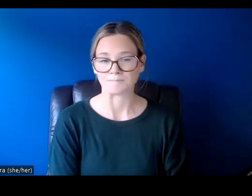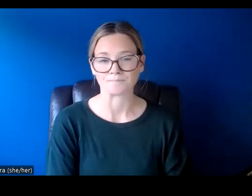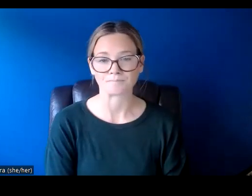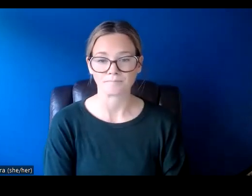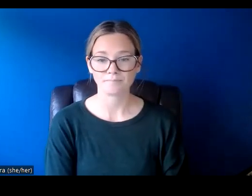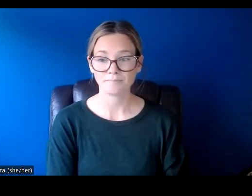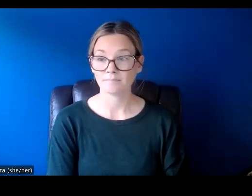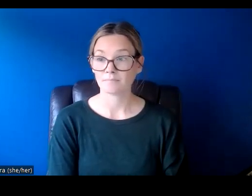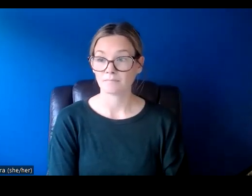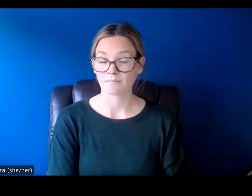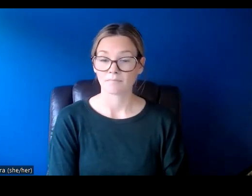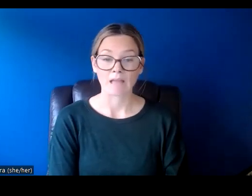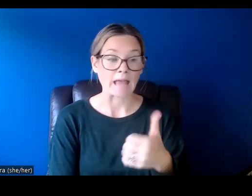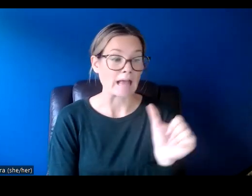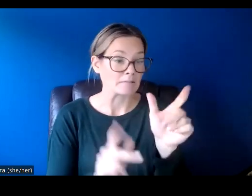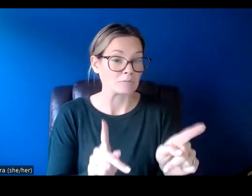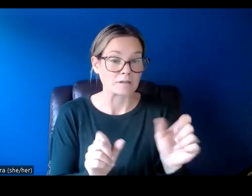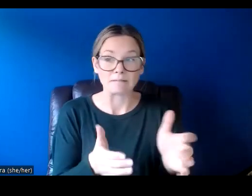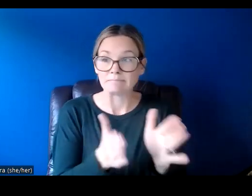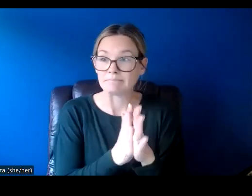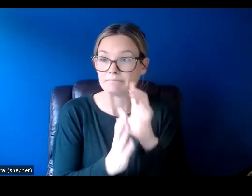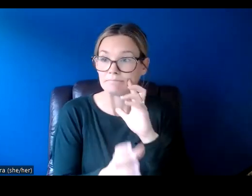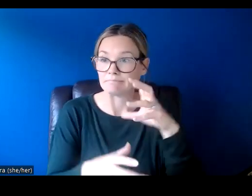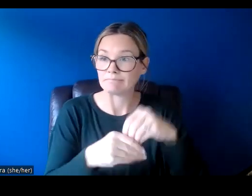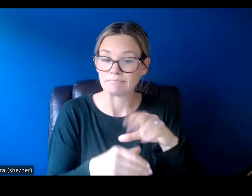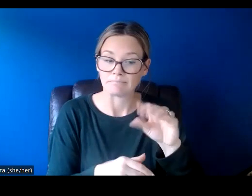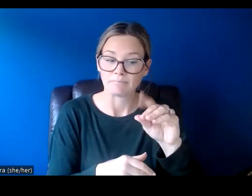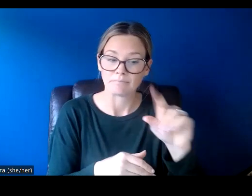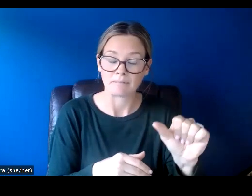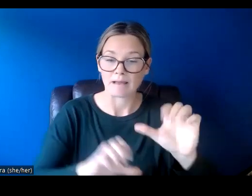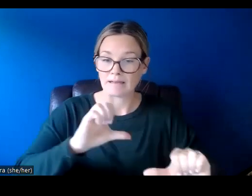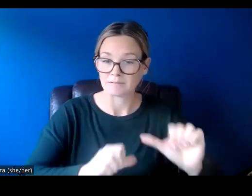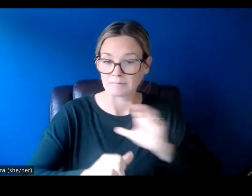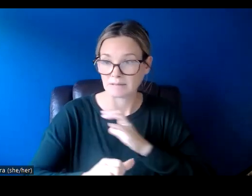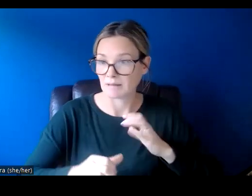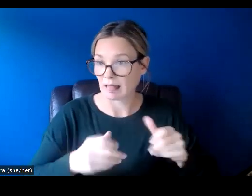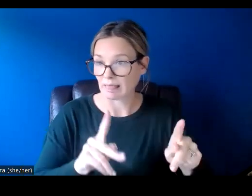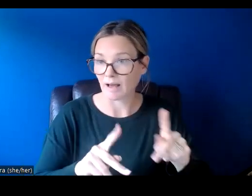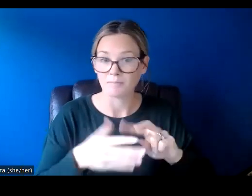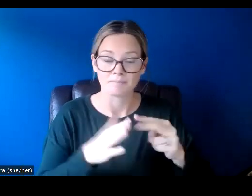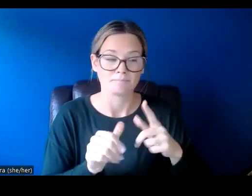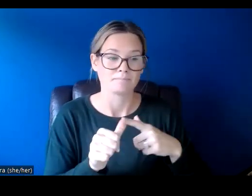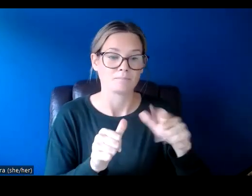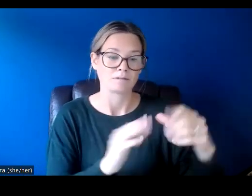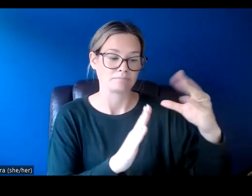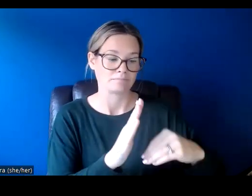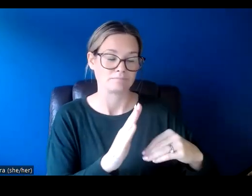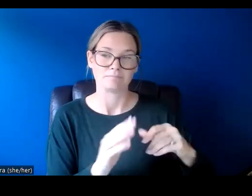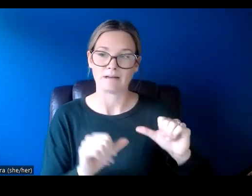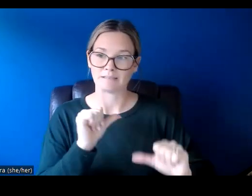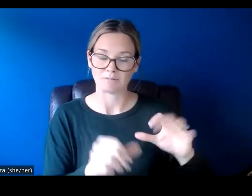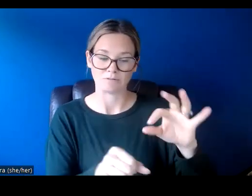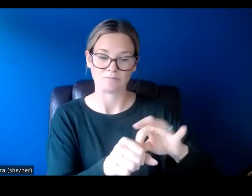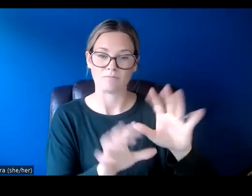Anyone can ask to participate in a CADA assessment committee. You just have to complete the assessor nomination form online